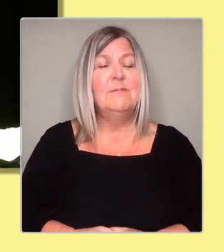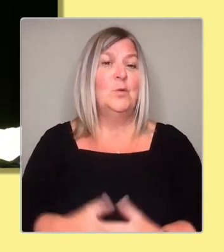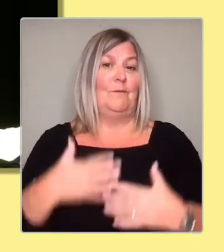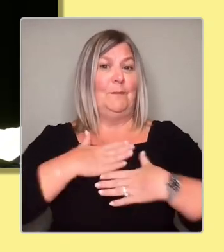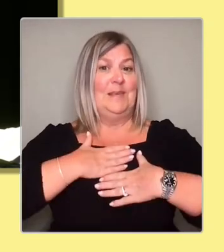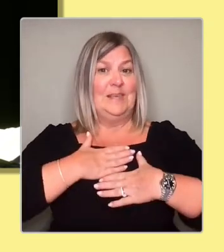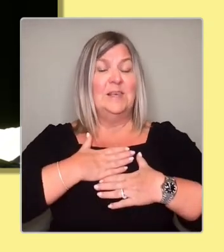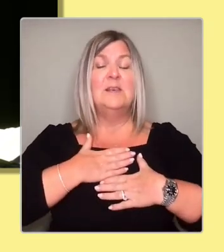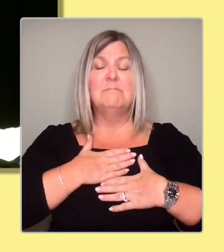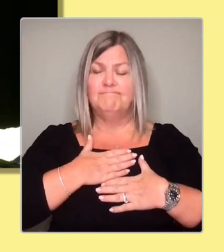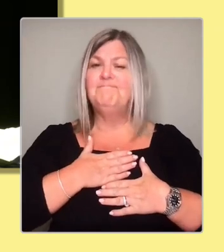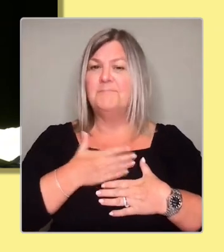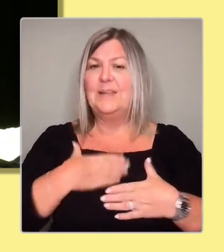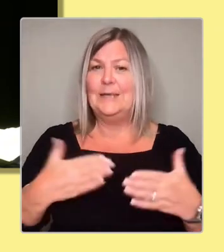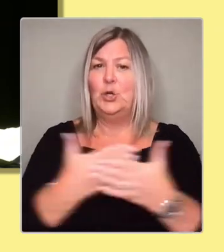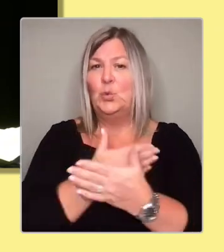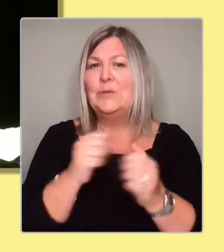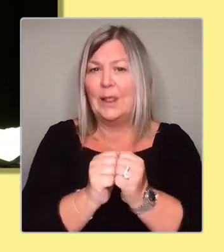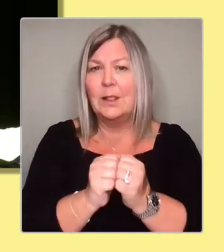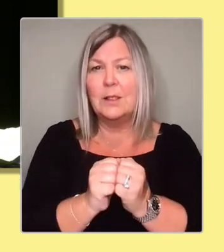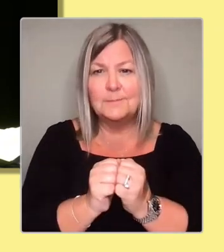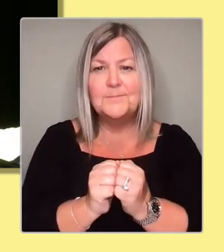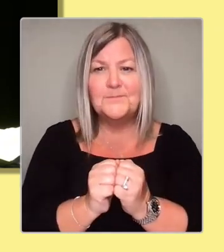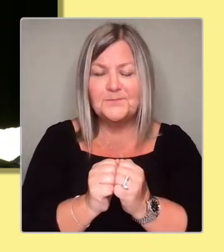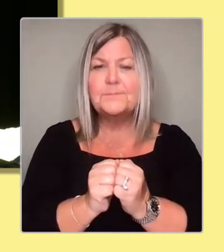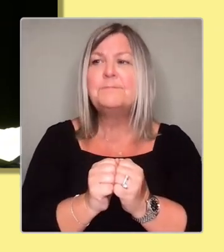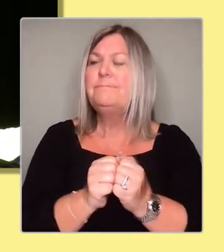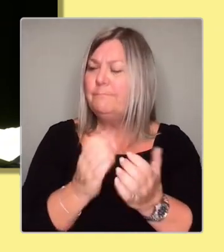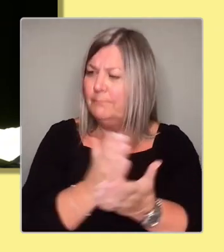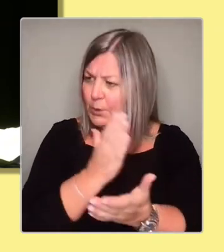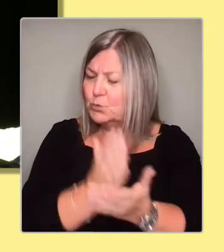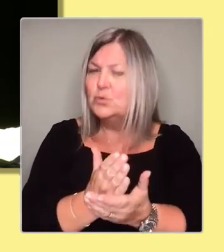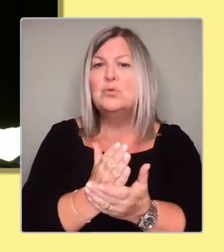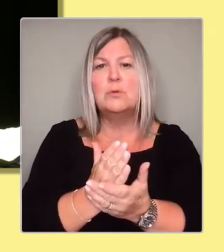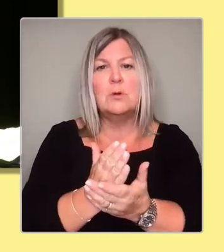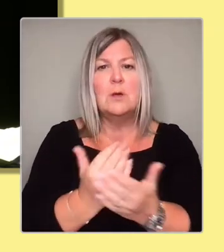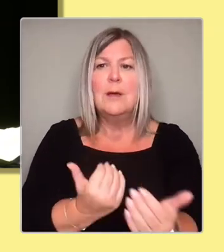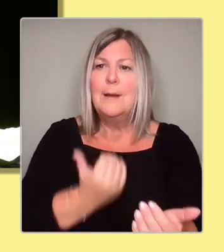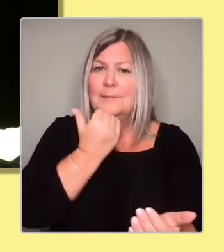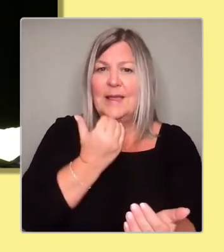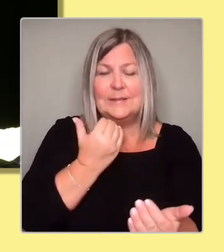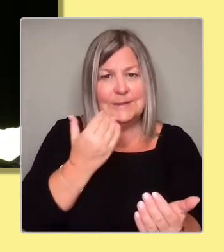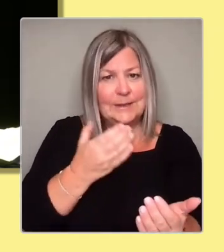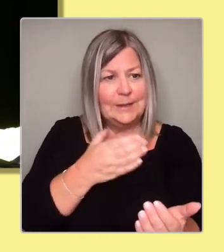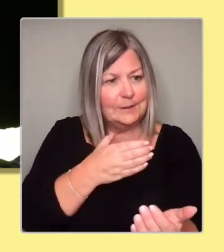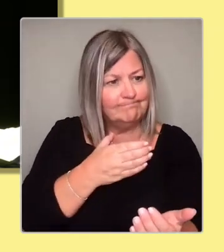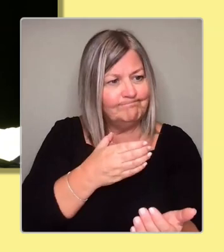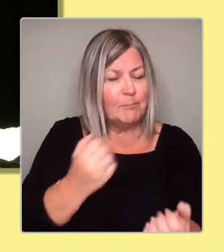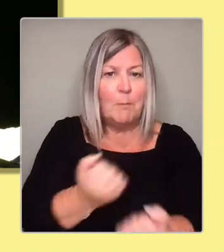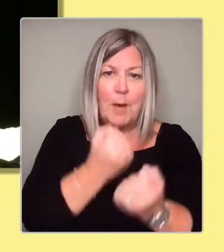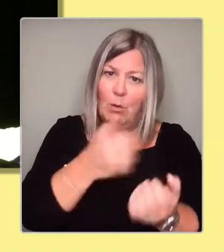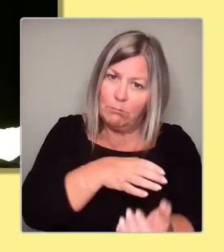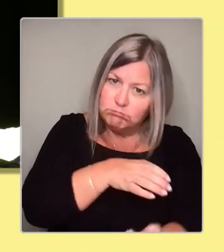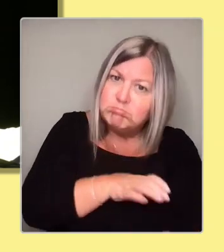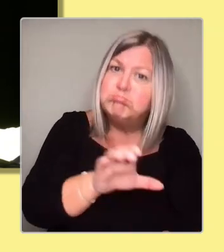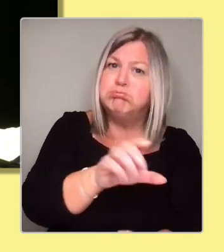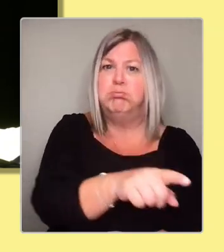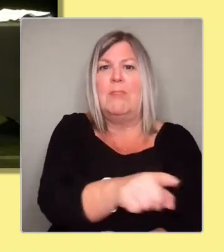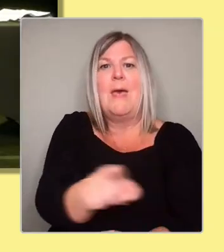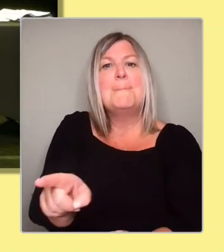Just make sure that we give as much power as we possibly can to local government colleagues, but make them feel a part of Team SNP.